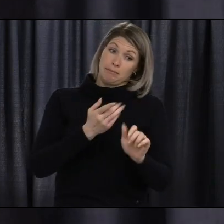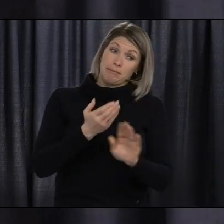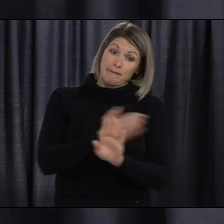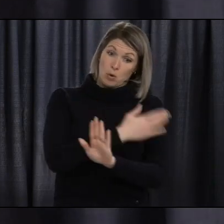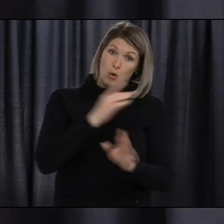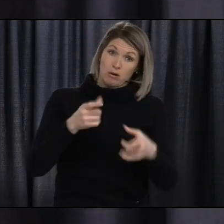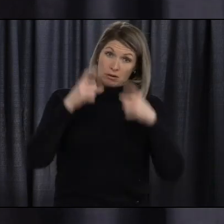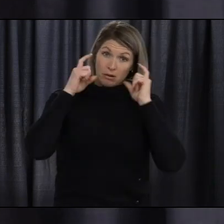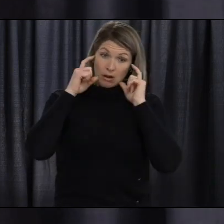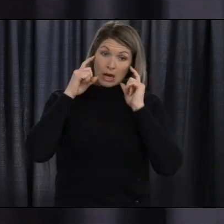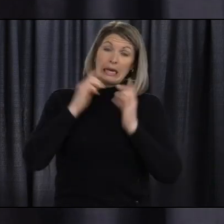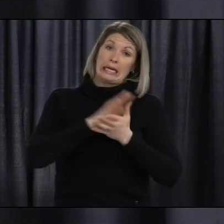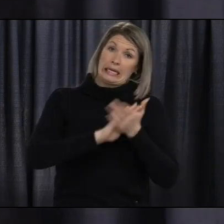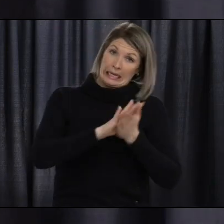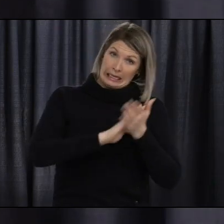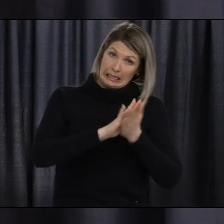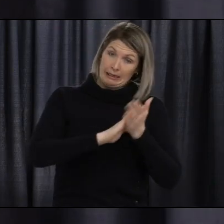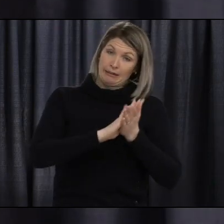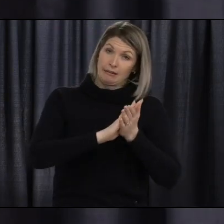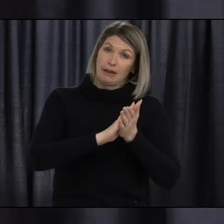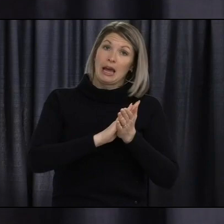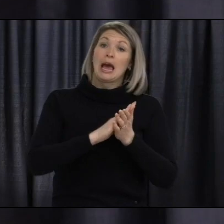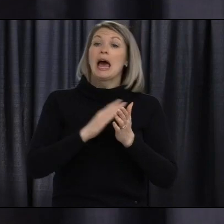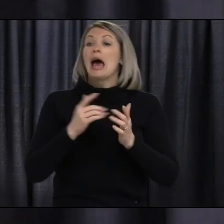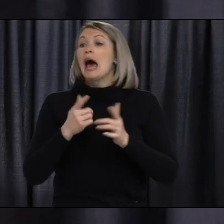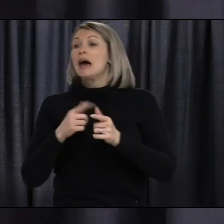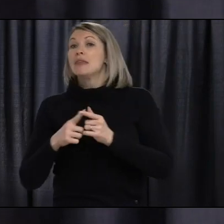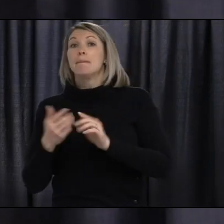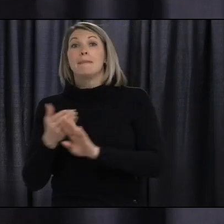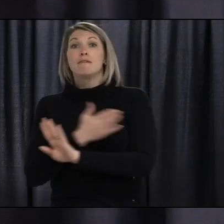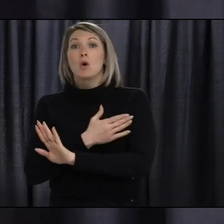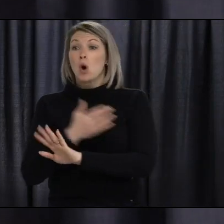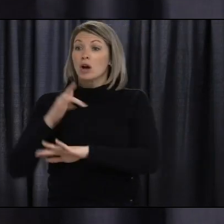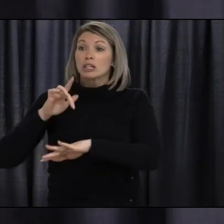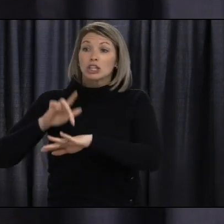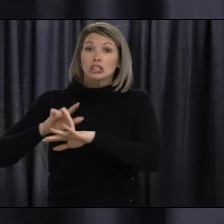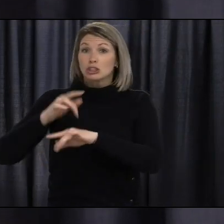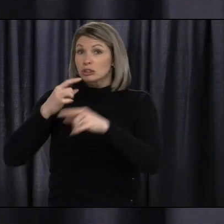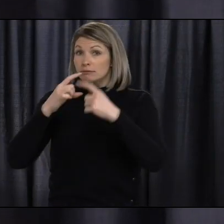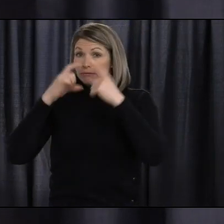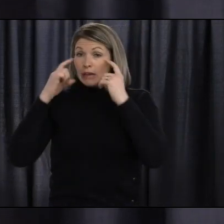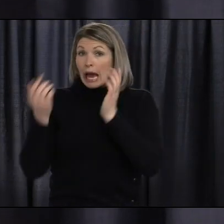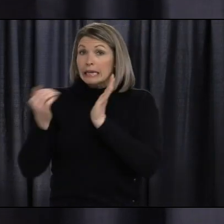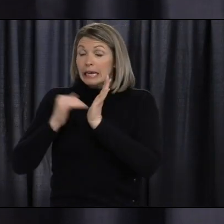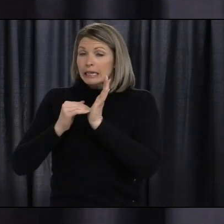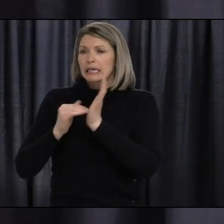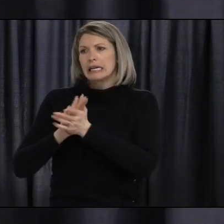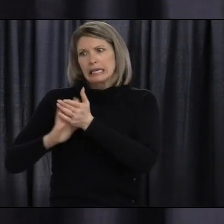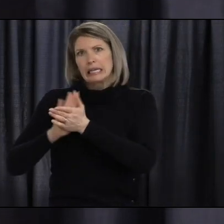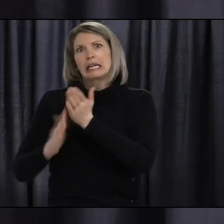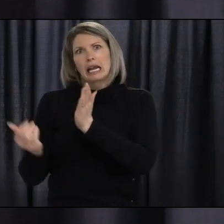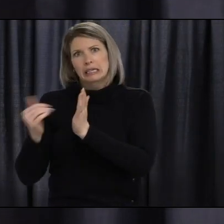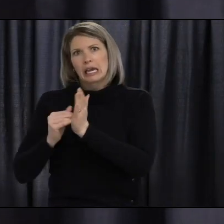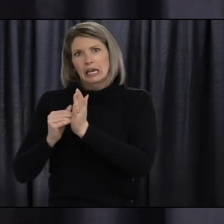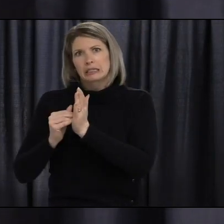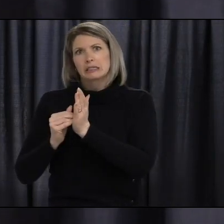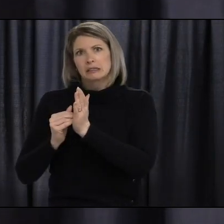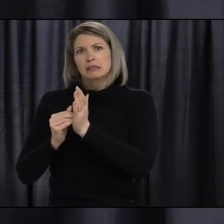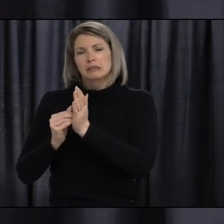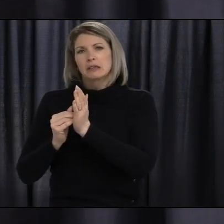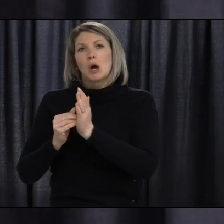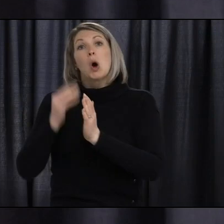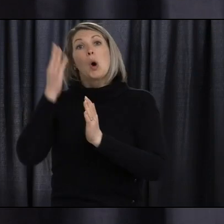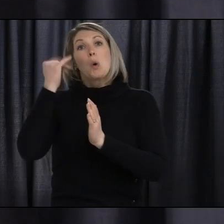while wearing it. You have to be very attentive and not touch your face or the mask. This helps to stop the spread of COVID